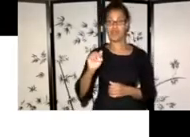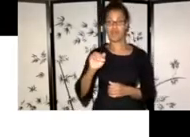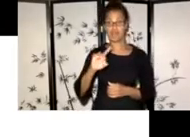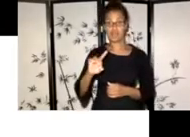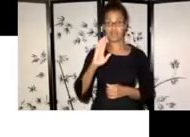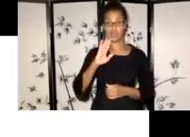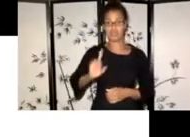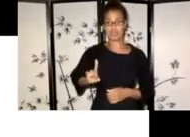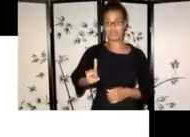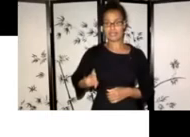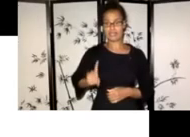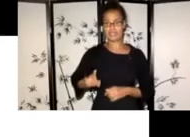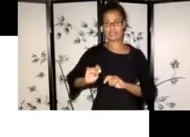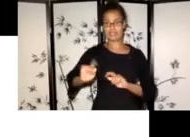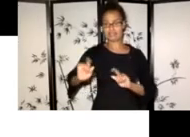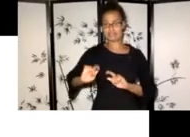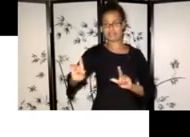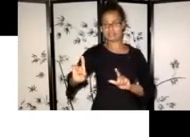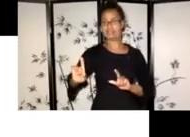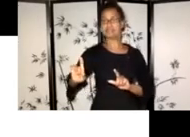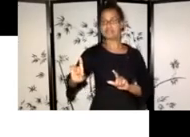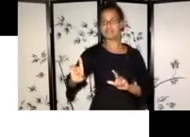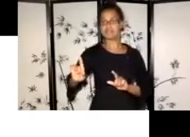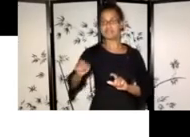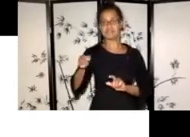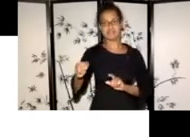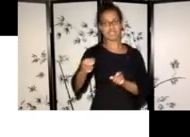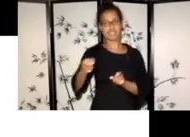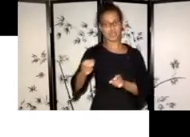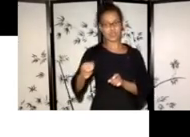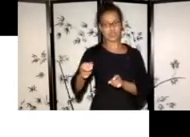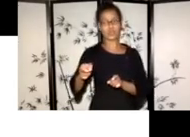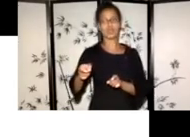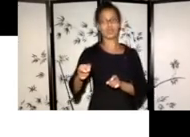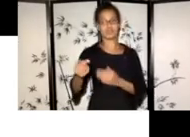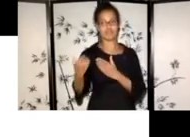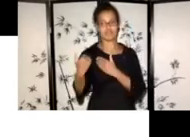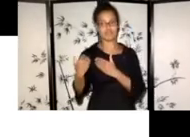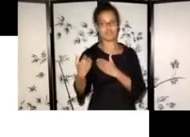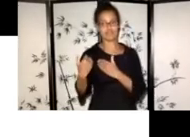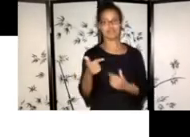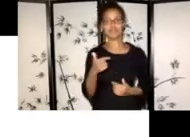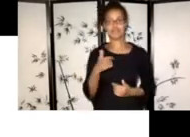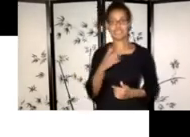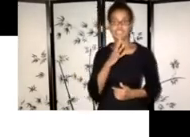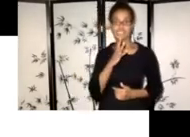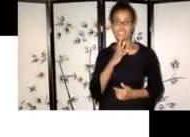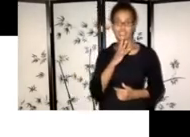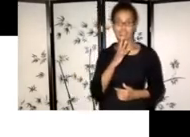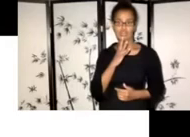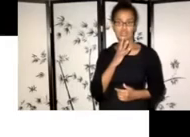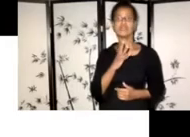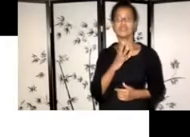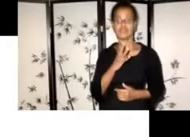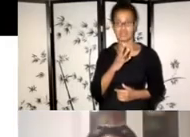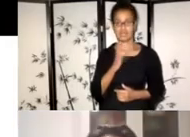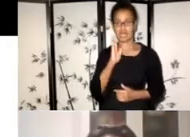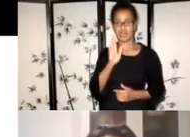and we'll, I'll do my best to, uh, signal you when, uh, we go to the next one here. Um,